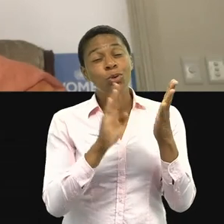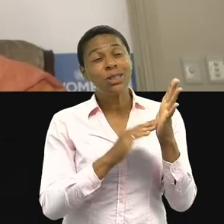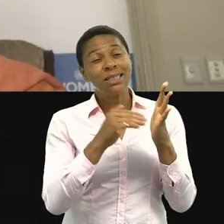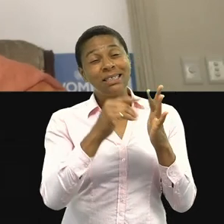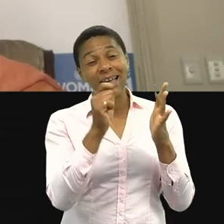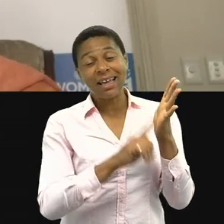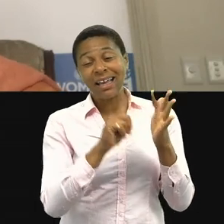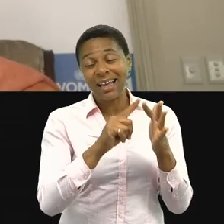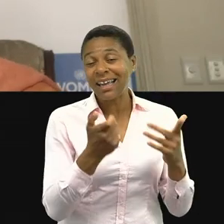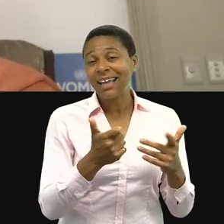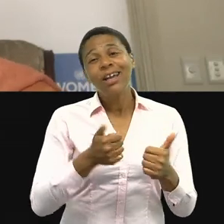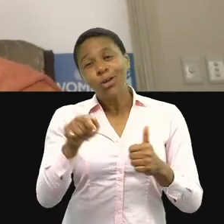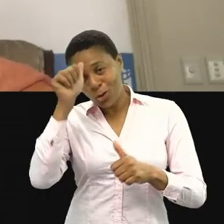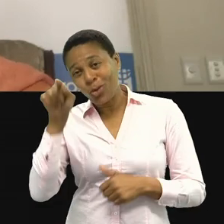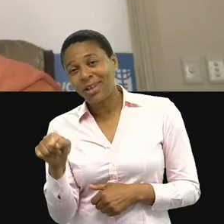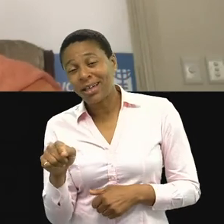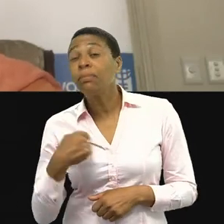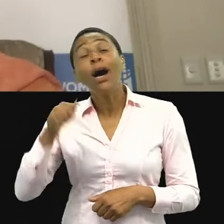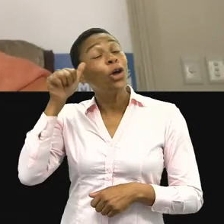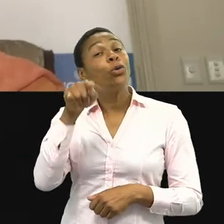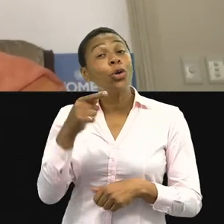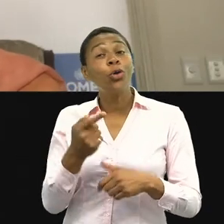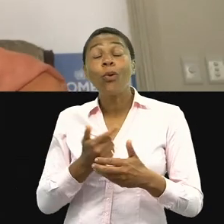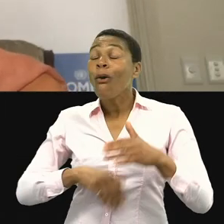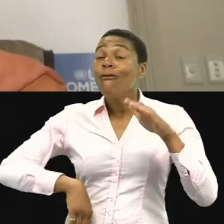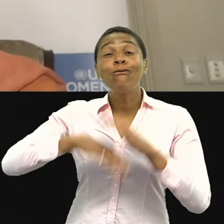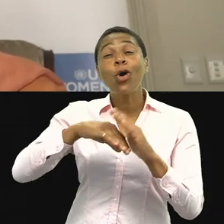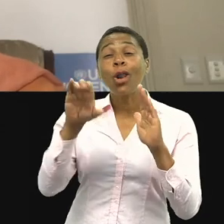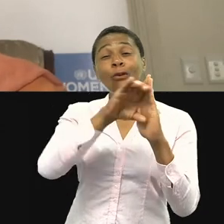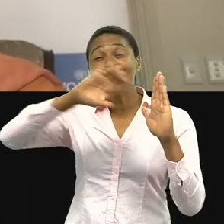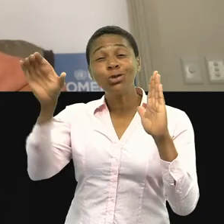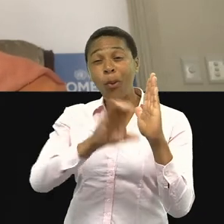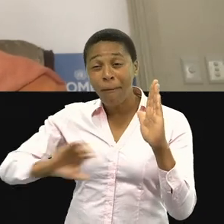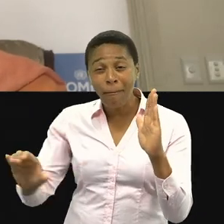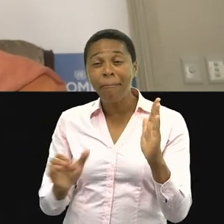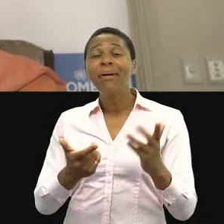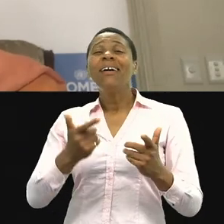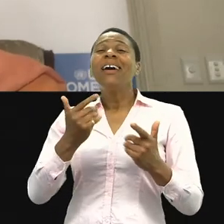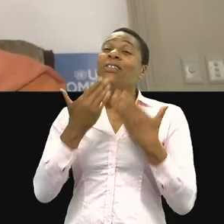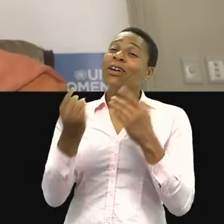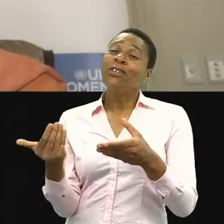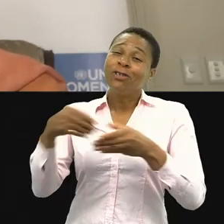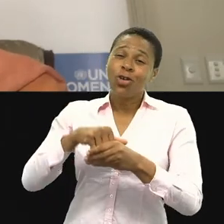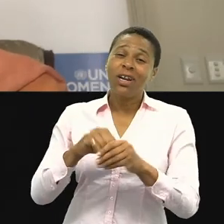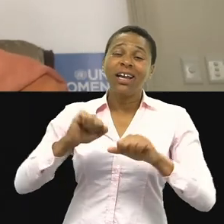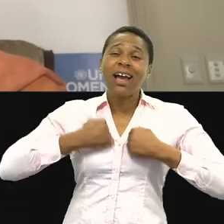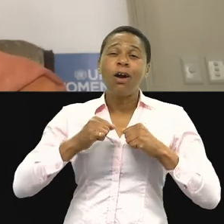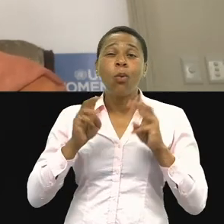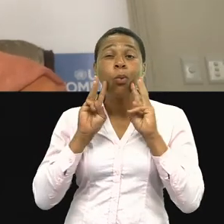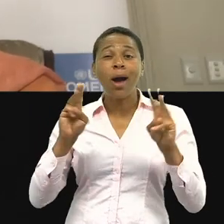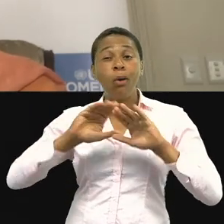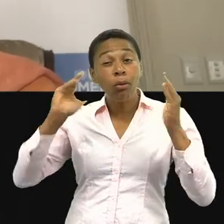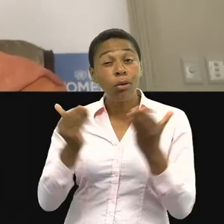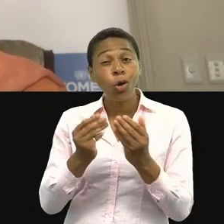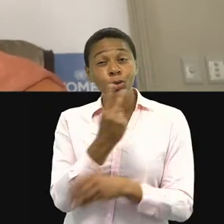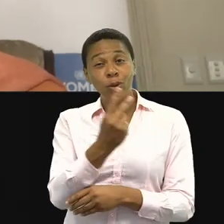carry on, because I know your day is full of Zooms and meetings and this and whatever. But thanks for joining WOW Global 24. Great to see you. Thank you so